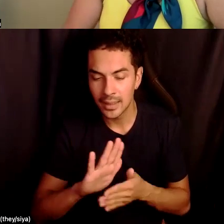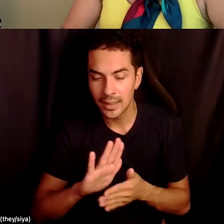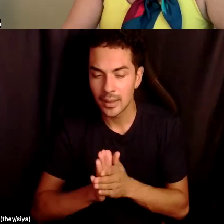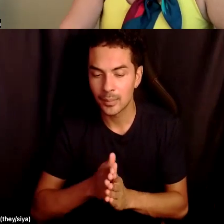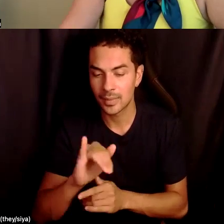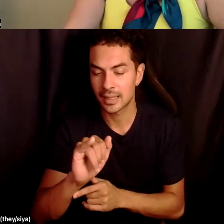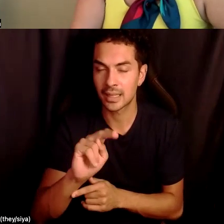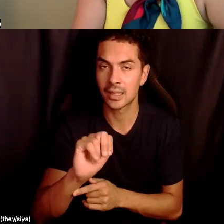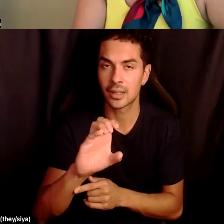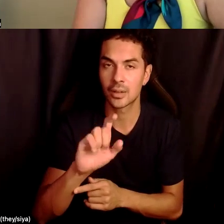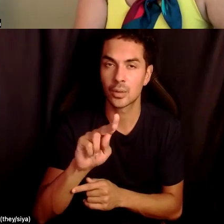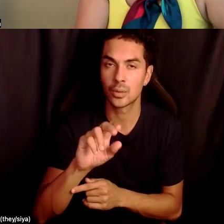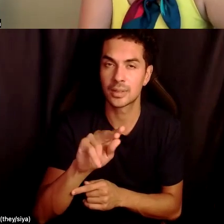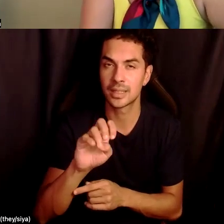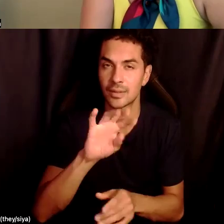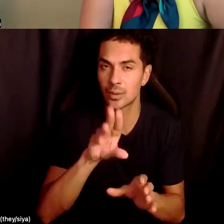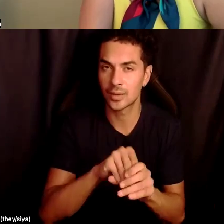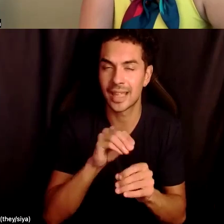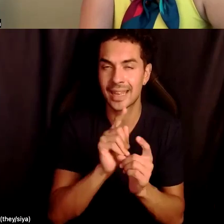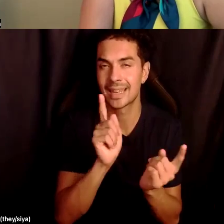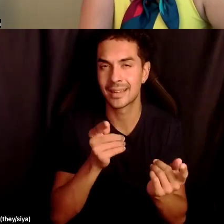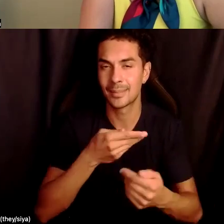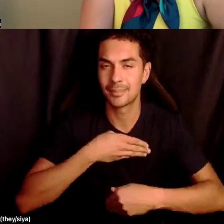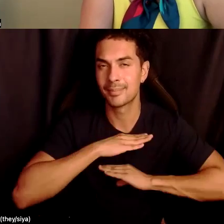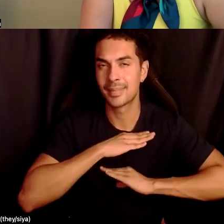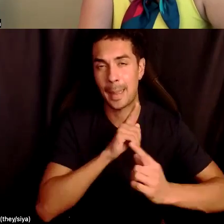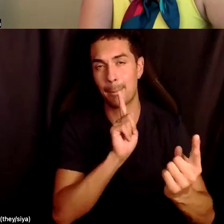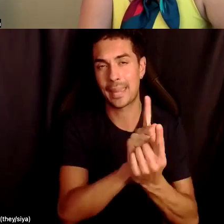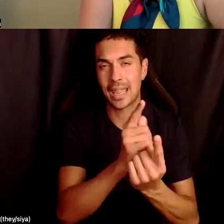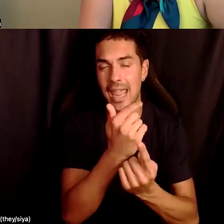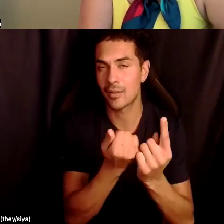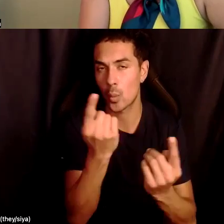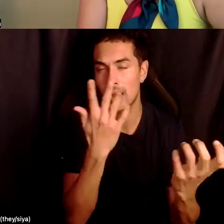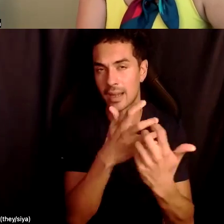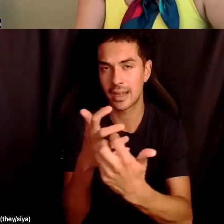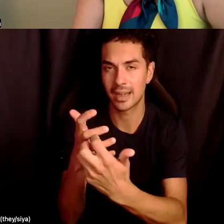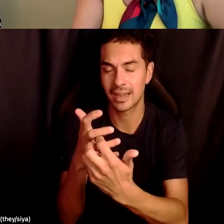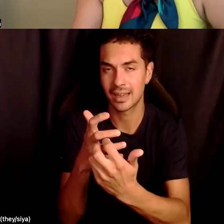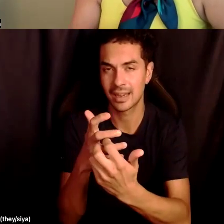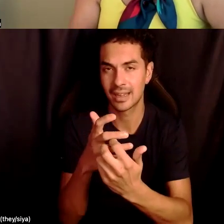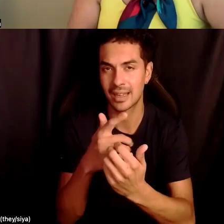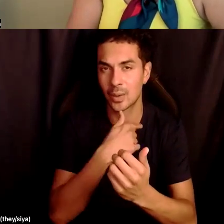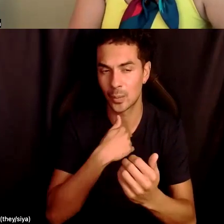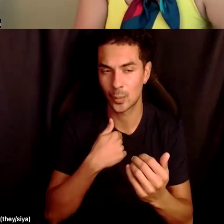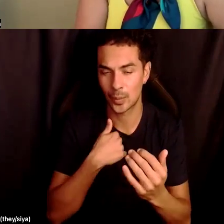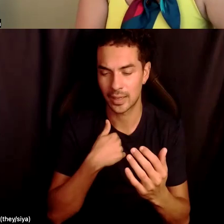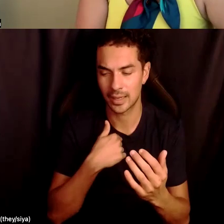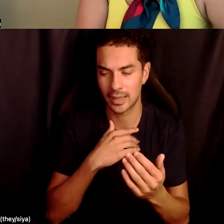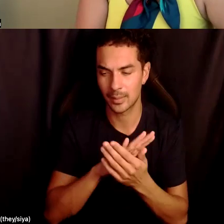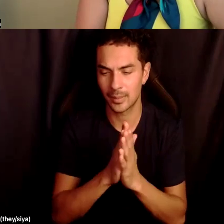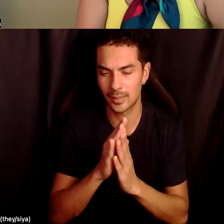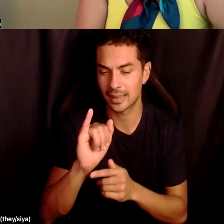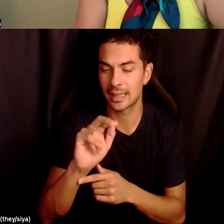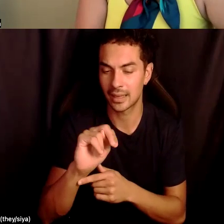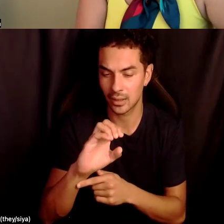and supporting and meeting everyone where they're at, but supporting the community as a whole and making sure we're being, being inclusive.